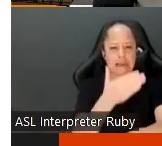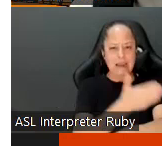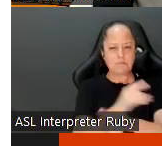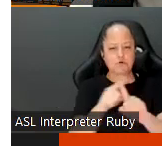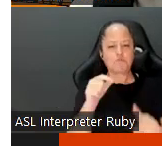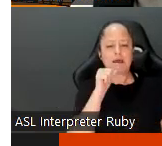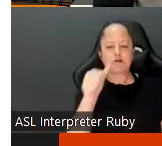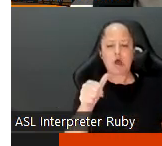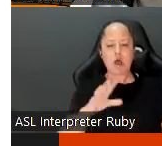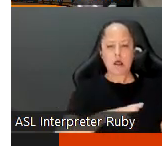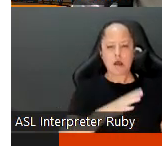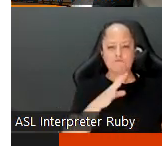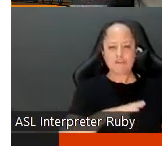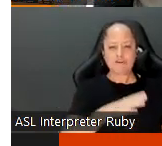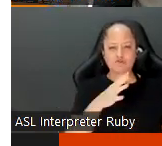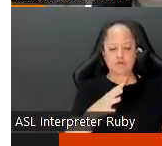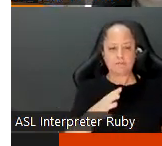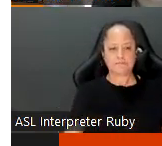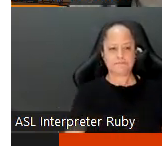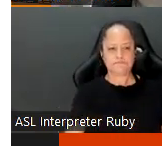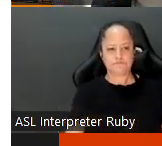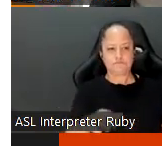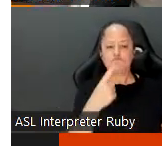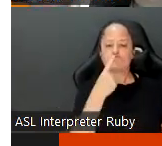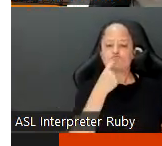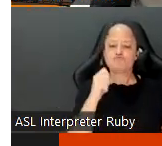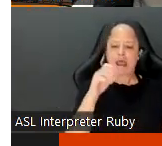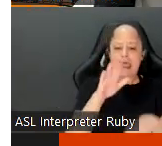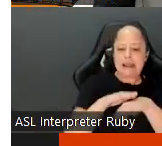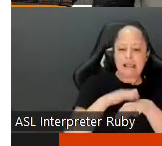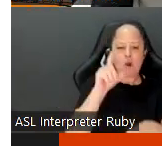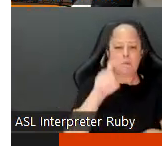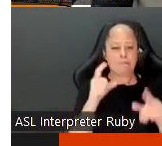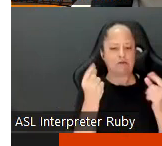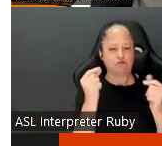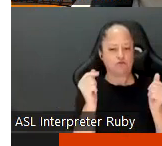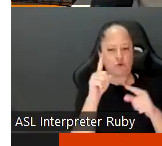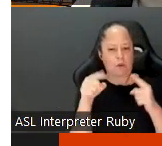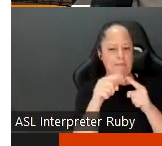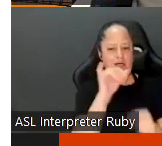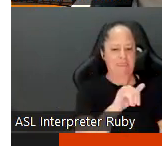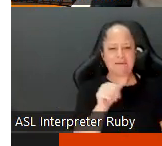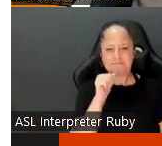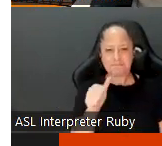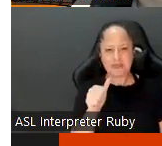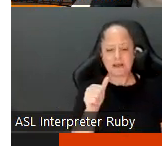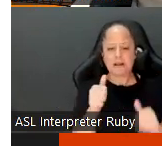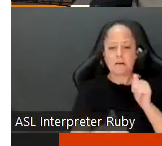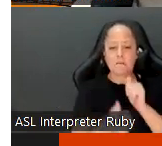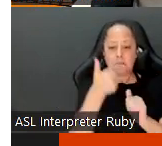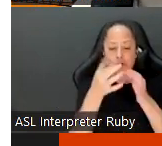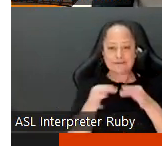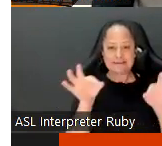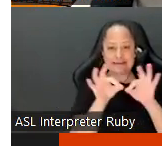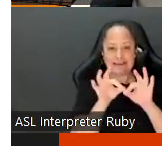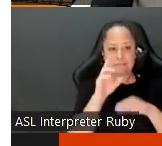are not like official you know red alert you need to do something about this thing okay and then most important of course